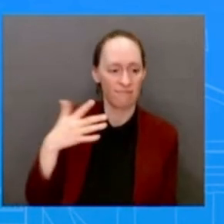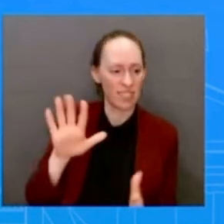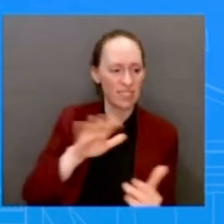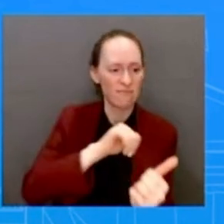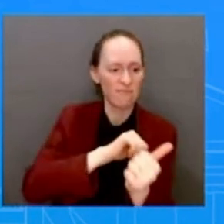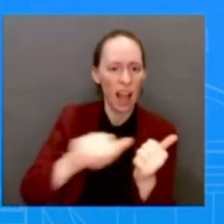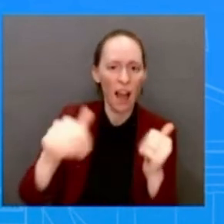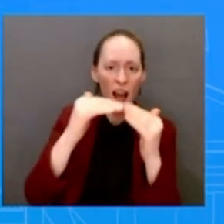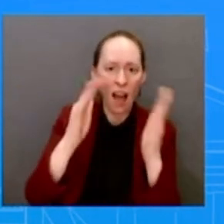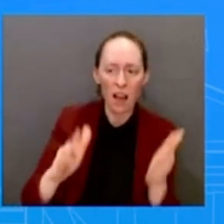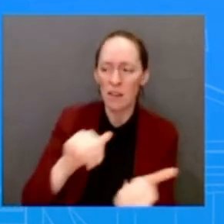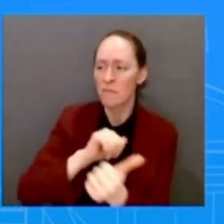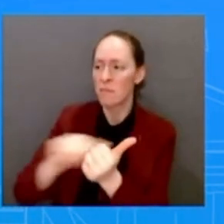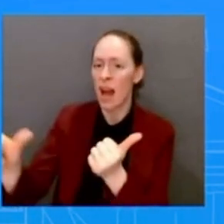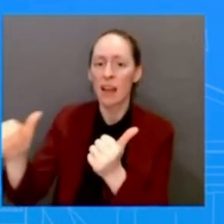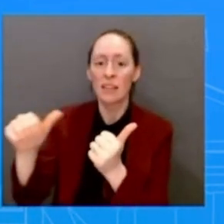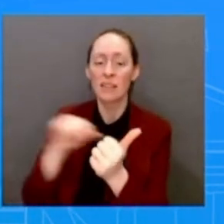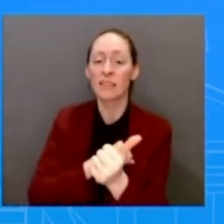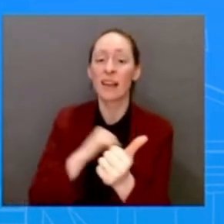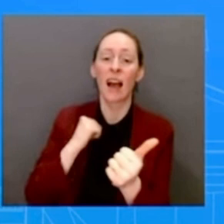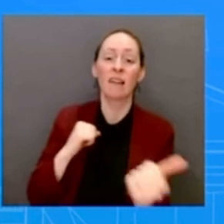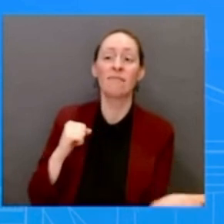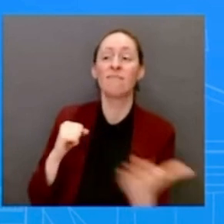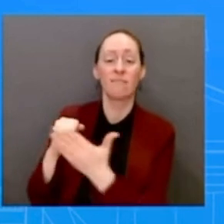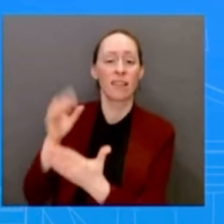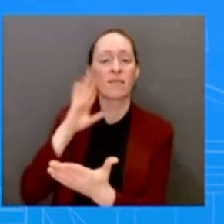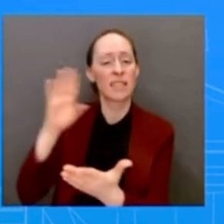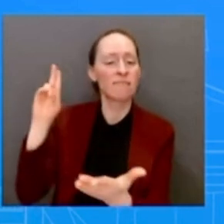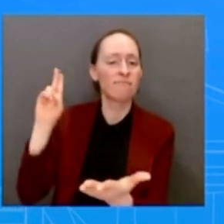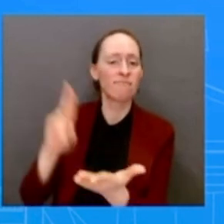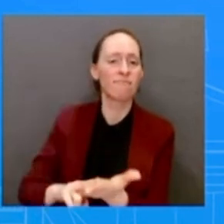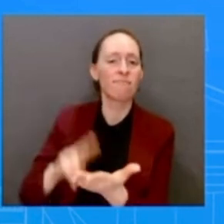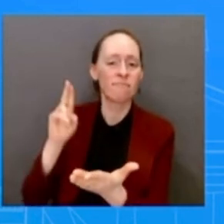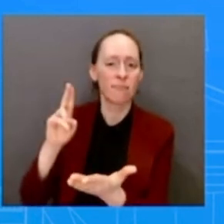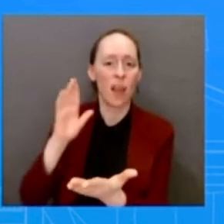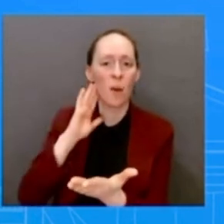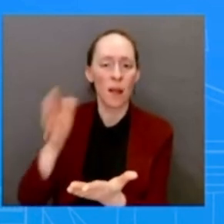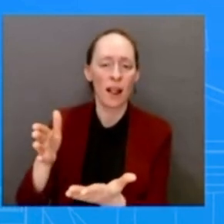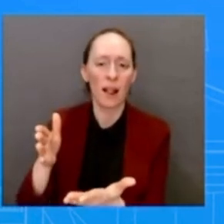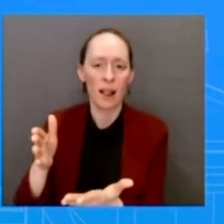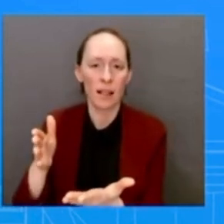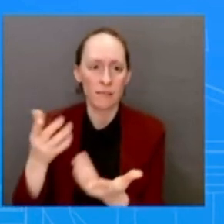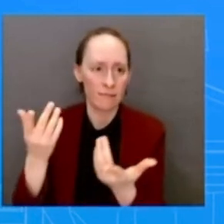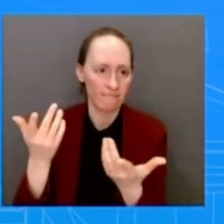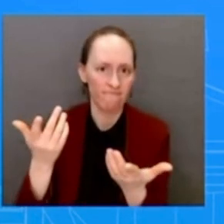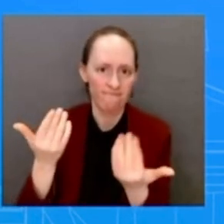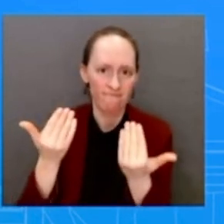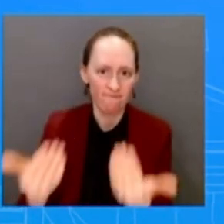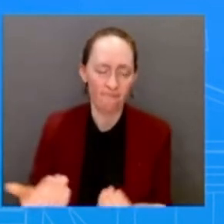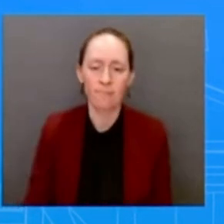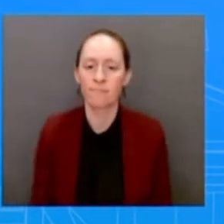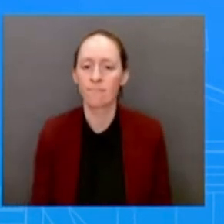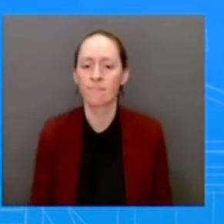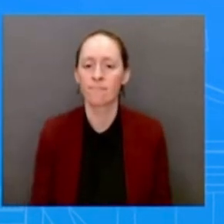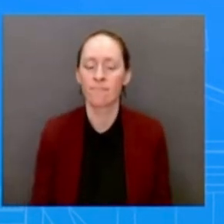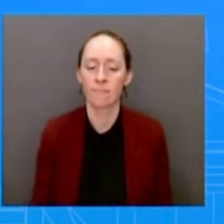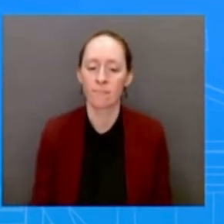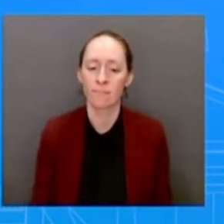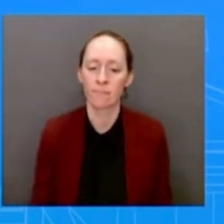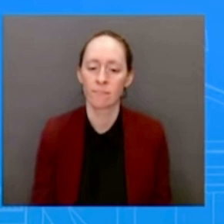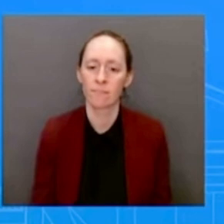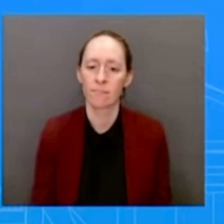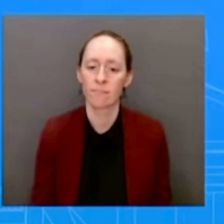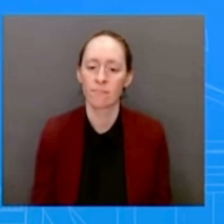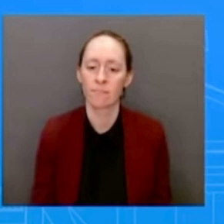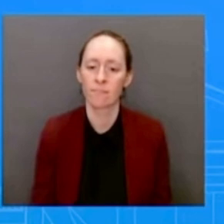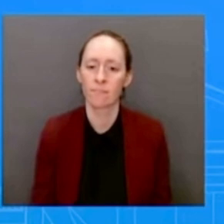And so now we have made a decision of where we're going to go with this particular piece of legislation. because, you know, those of us who cover this